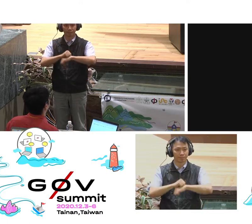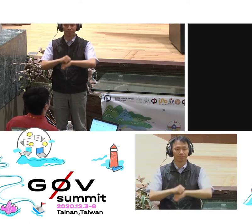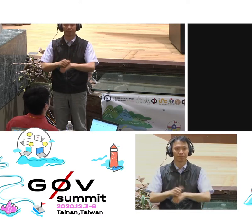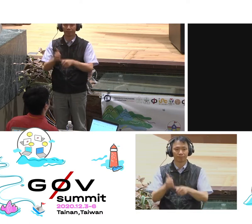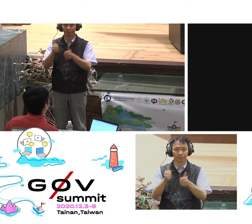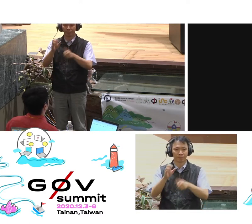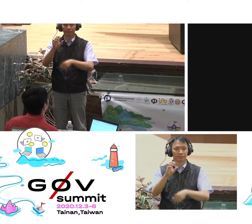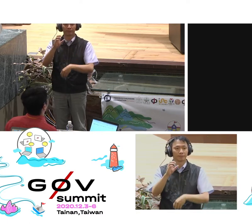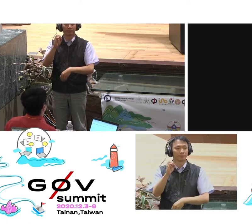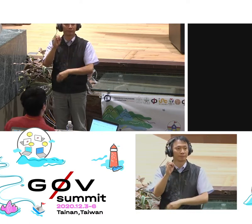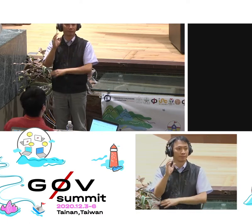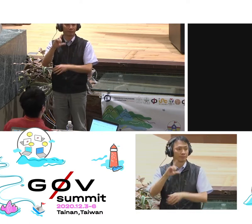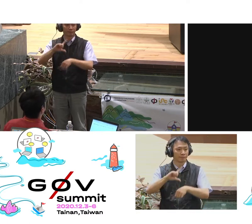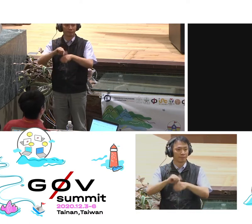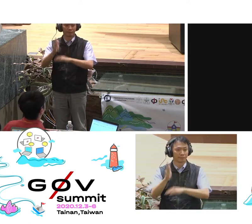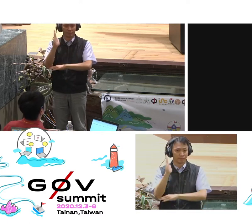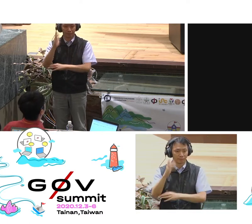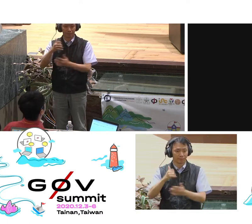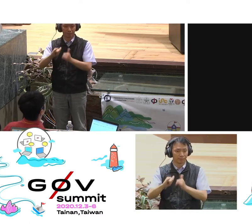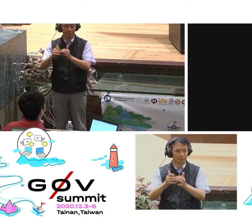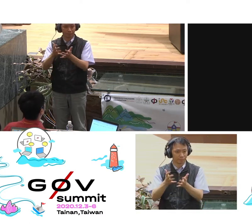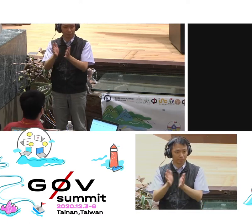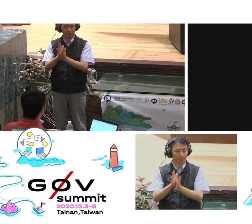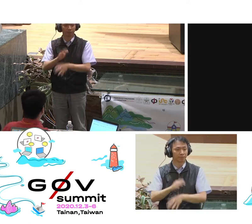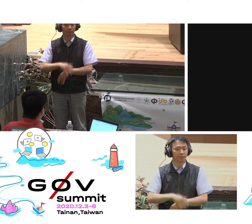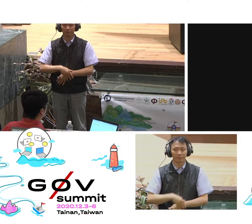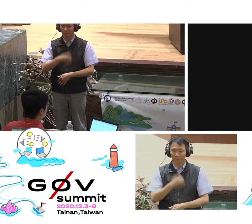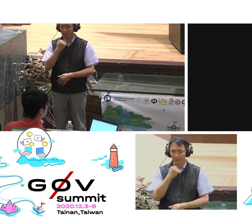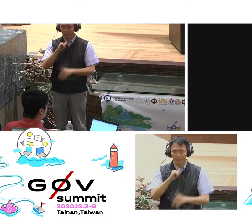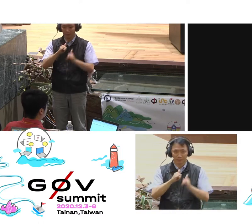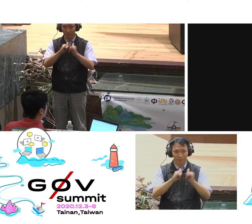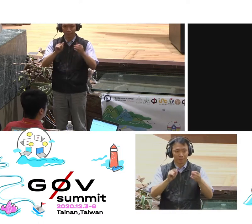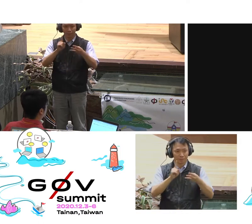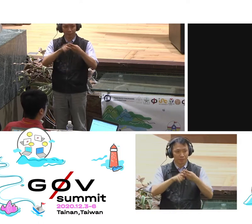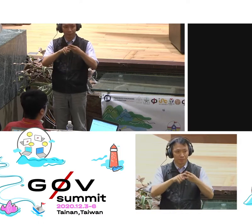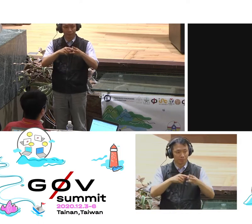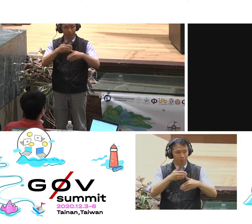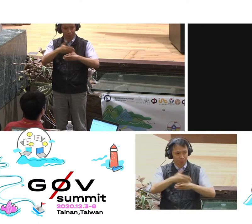world and demonstrating that more responsive forms of governance are possible.